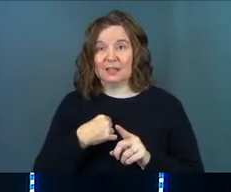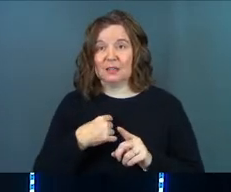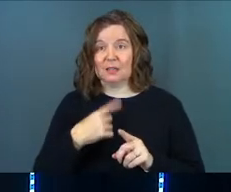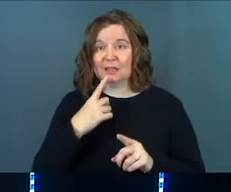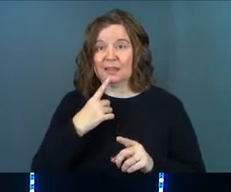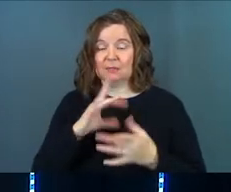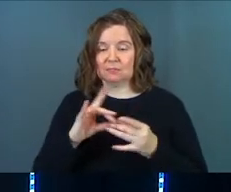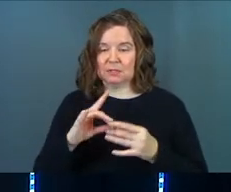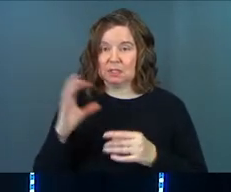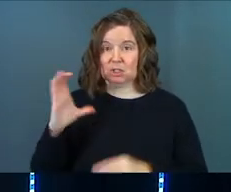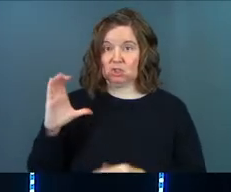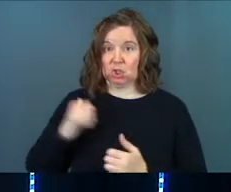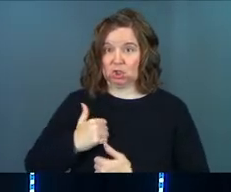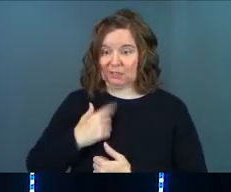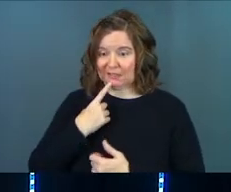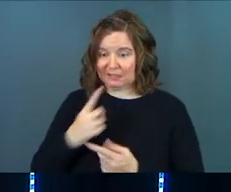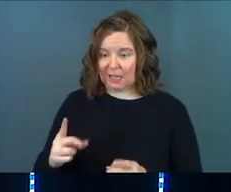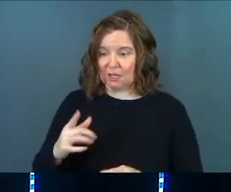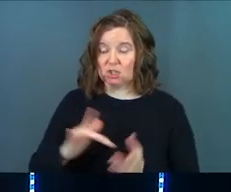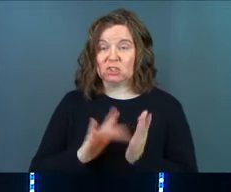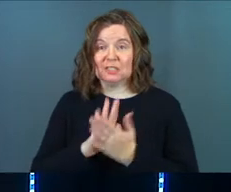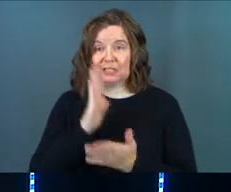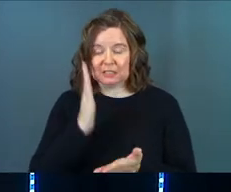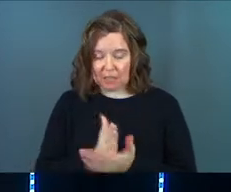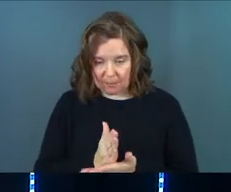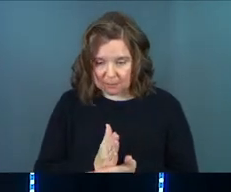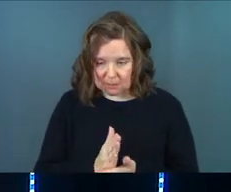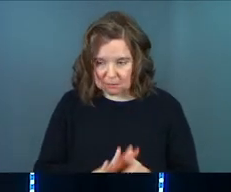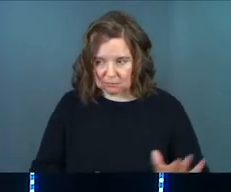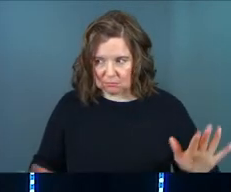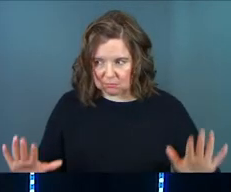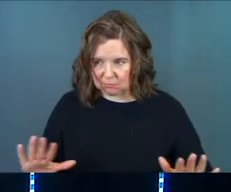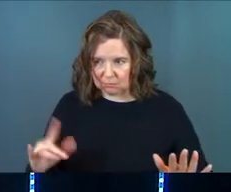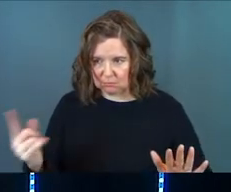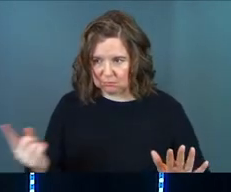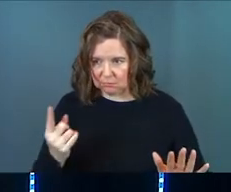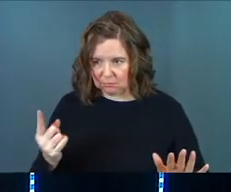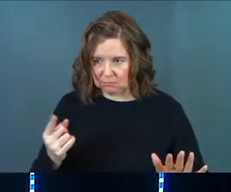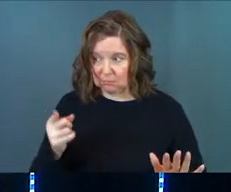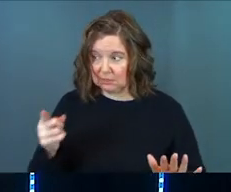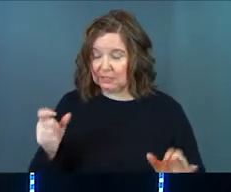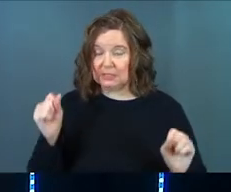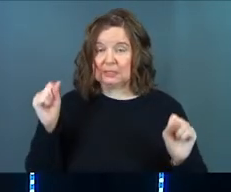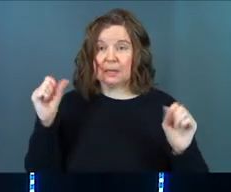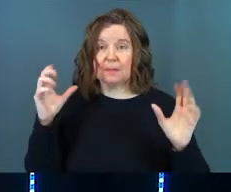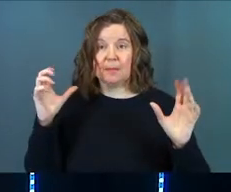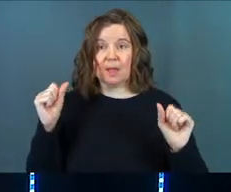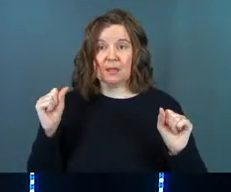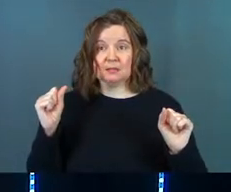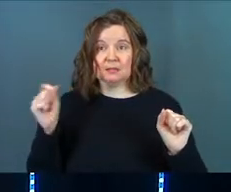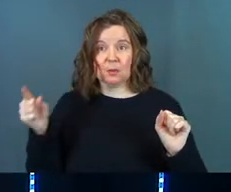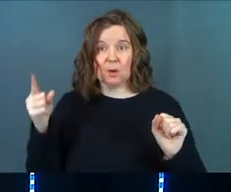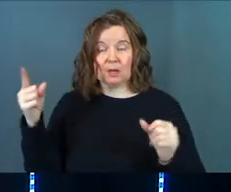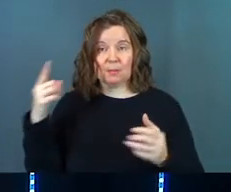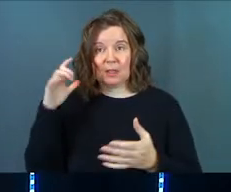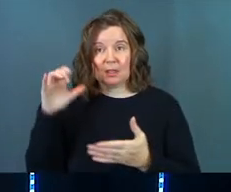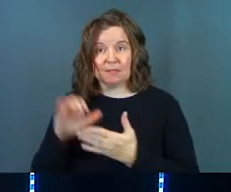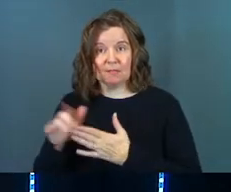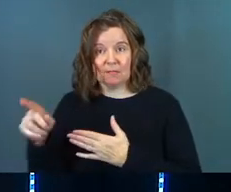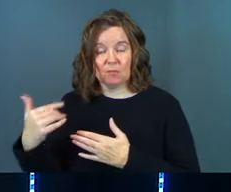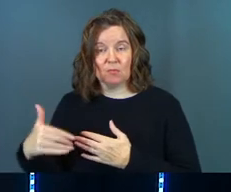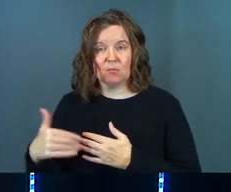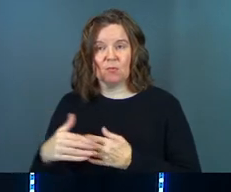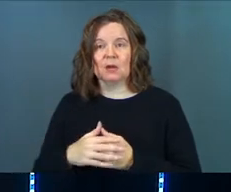this is the speech the centurion just gave you. Jesus stops dead in his tracks and says he's amazed. And there's a Greek word